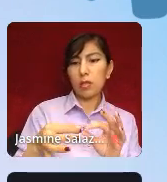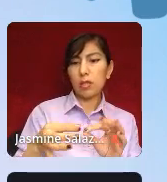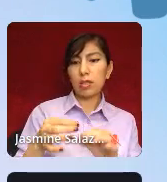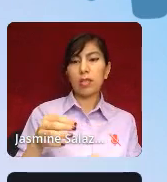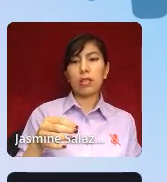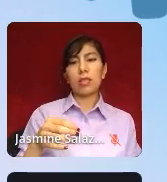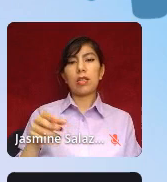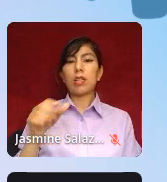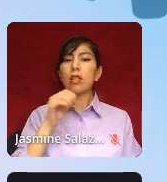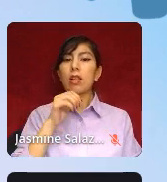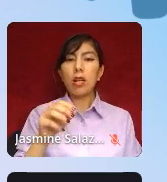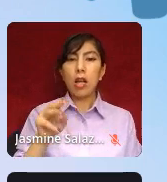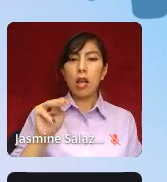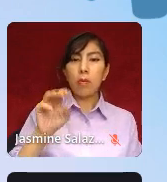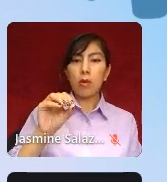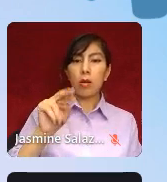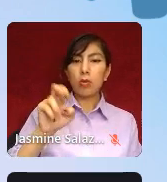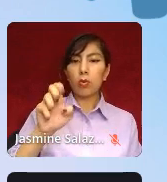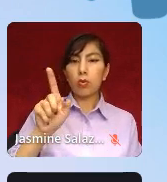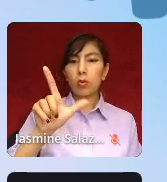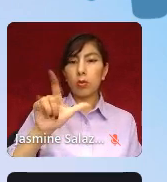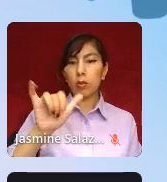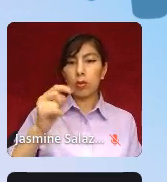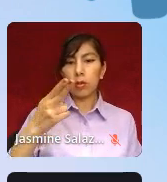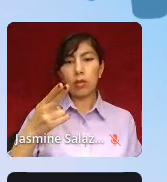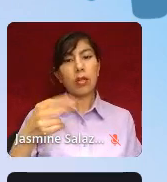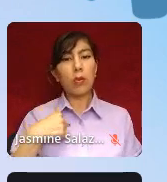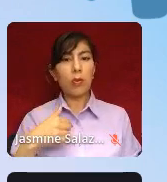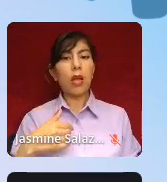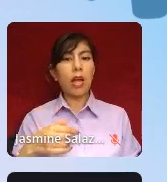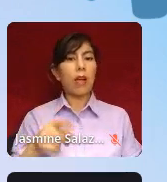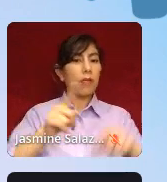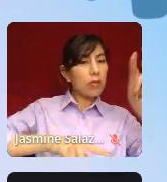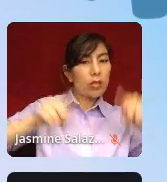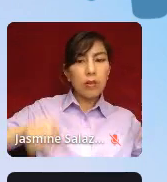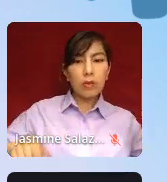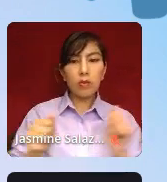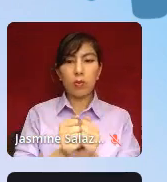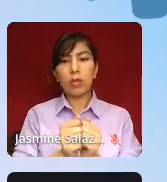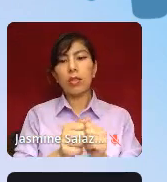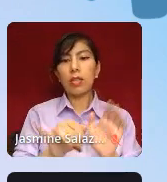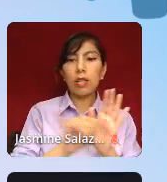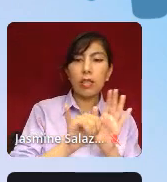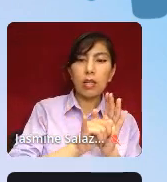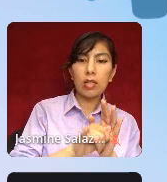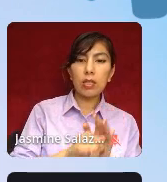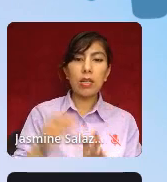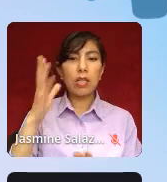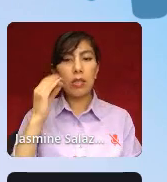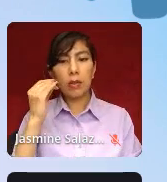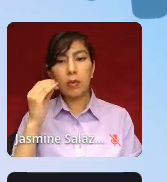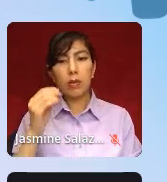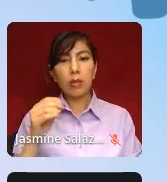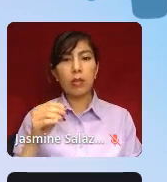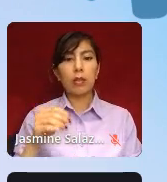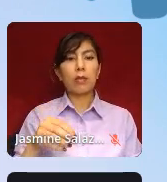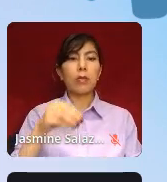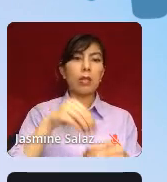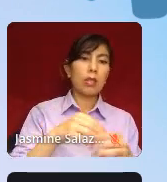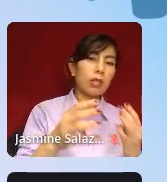And there is diversity within our community, intersectionality with our identities, experiences with foster care, being unhoused, and incarceration.